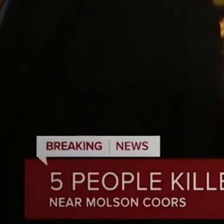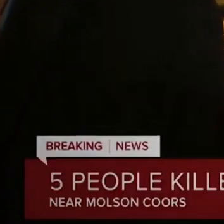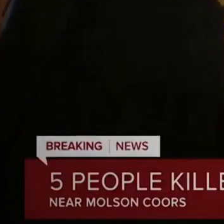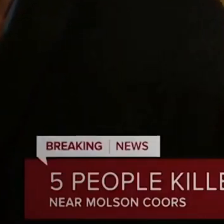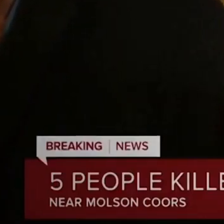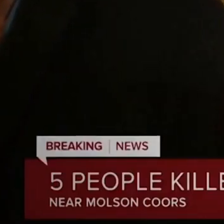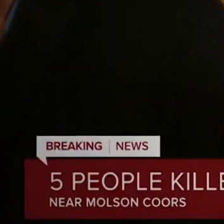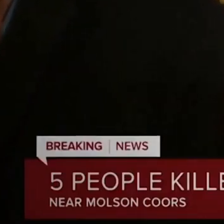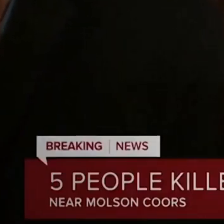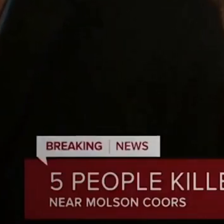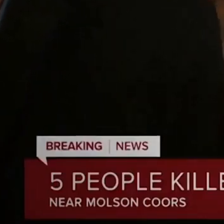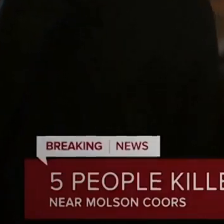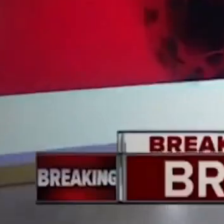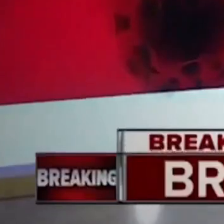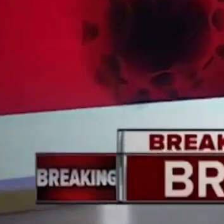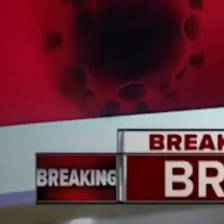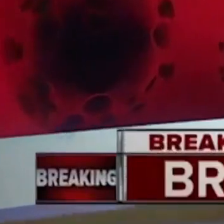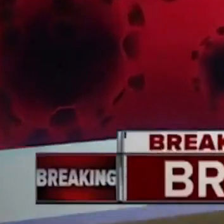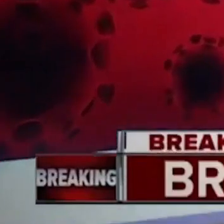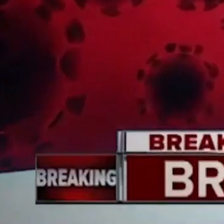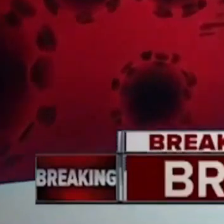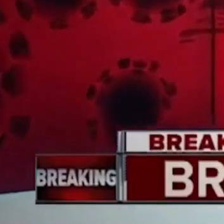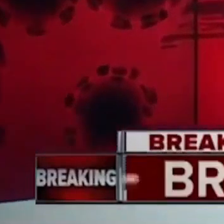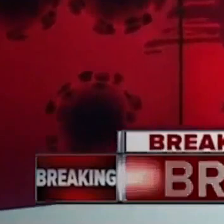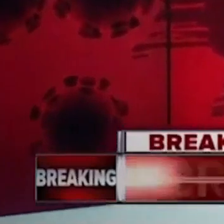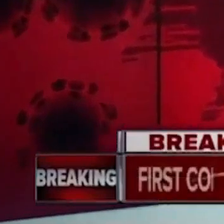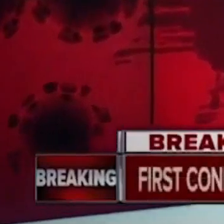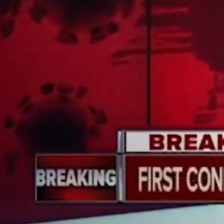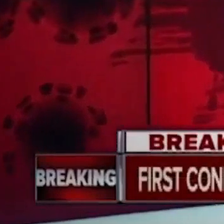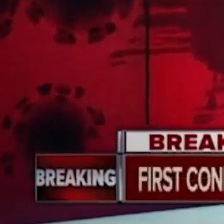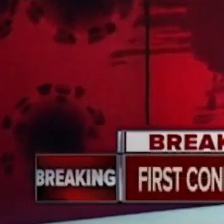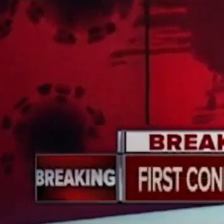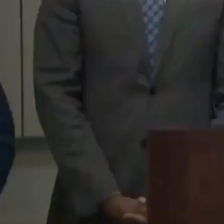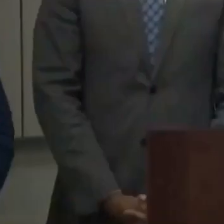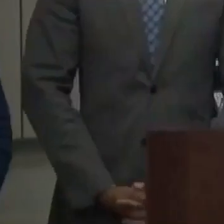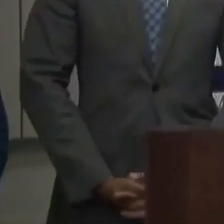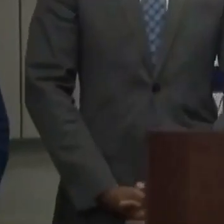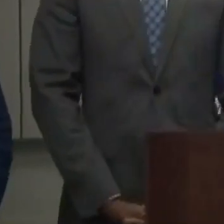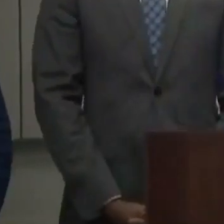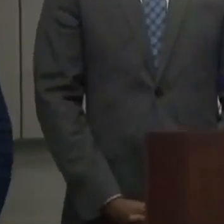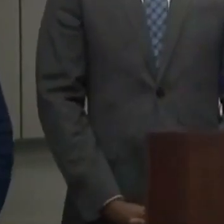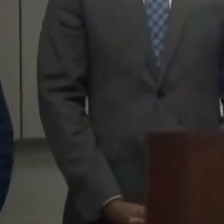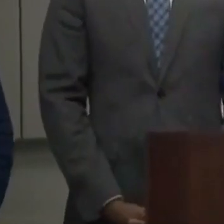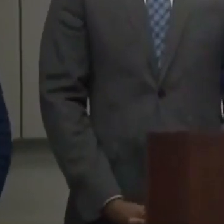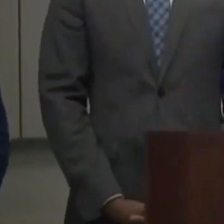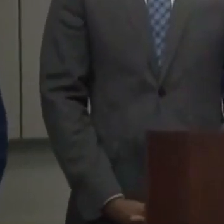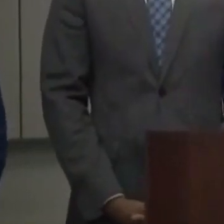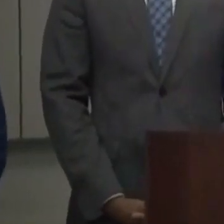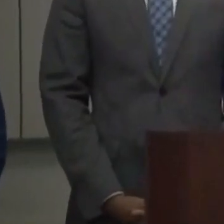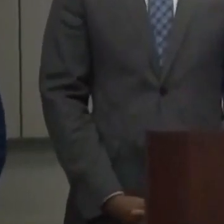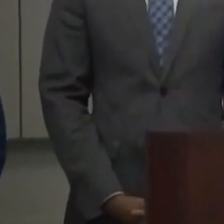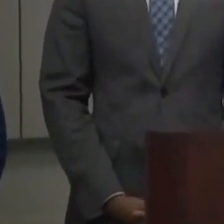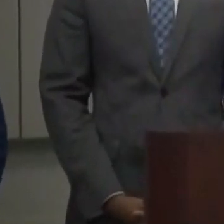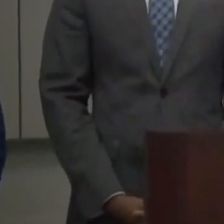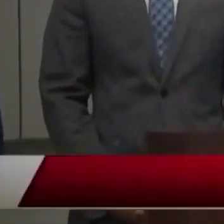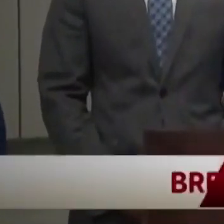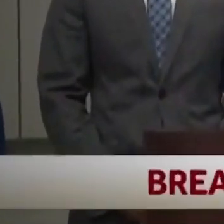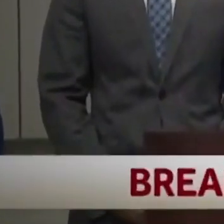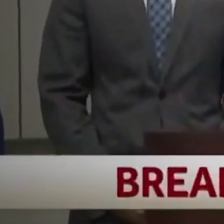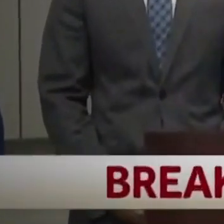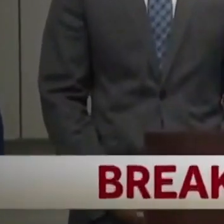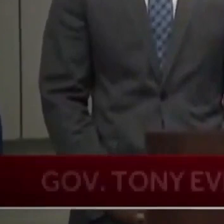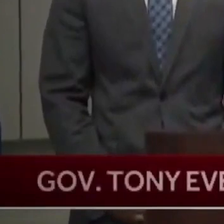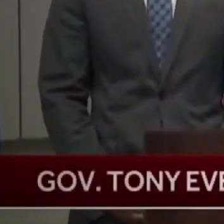for the entire state of Wisconsin. Wisconsin has its first confirmed case of the coronavirus. Today, I have declared a public health